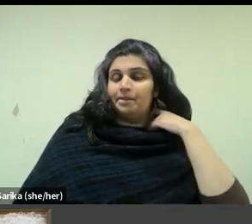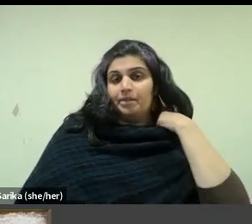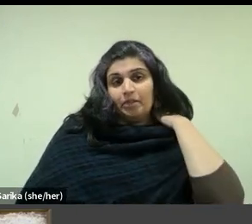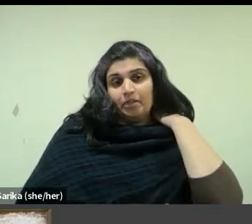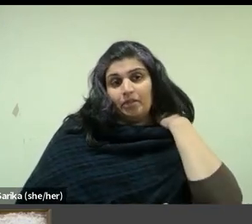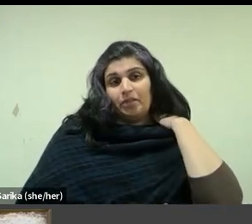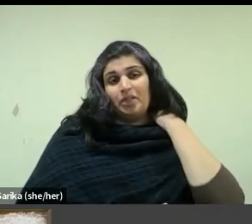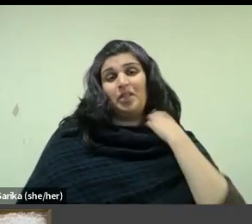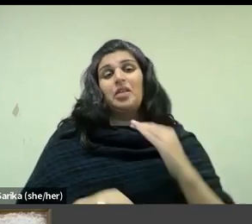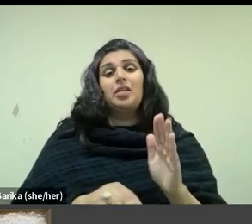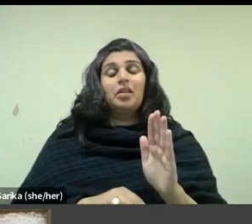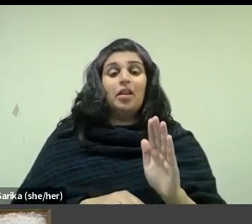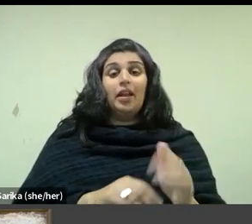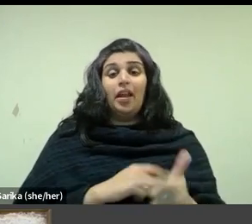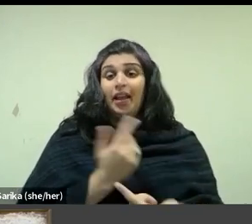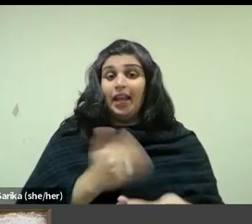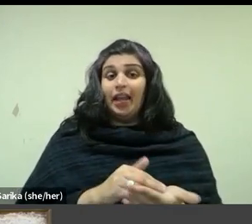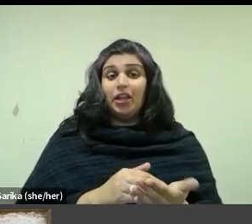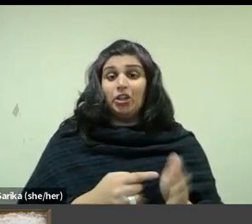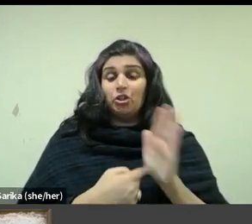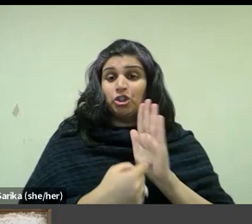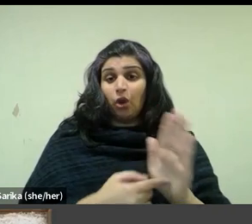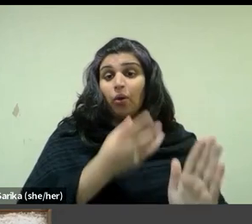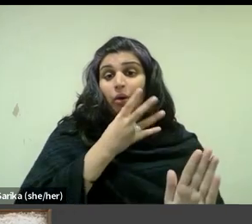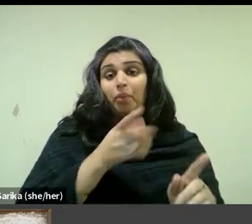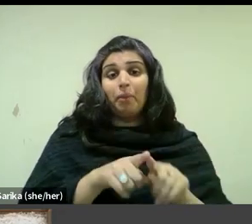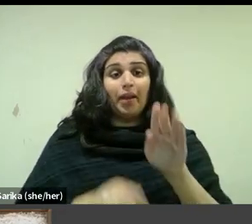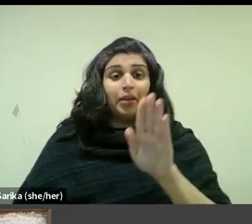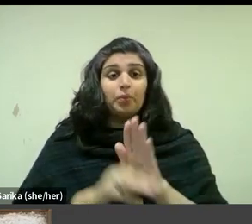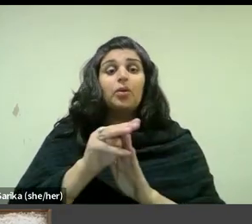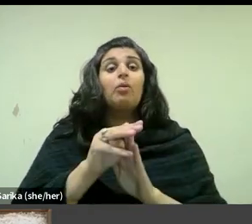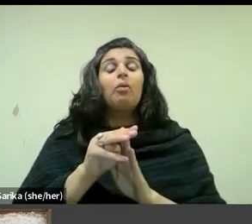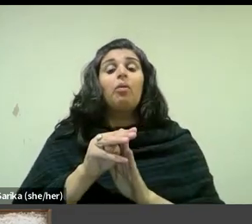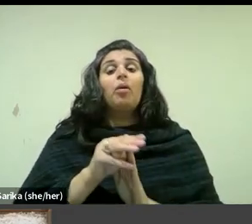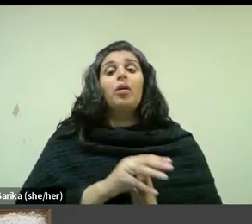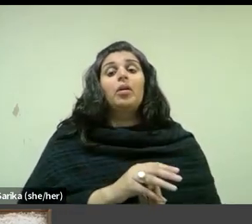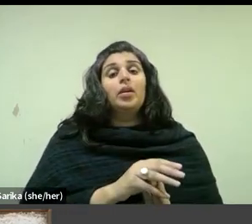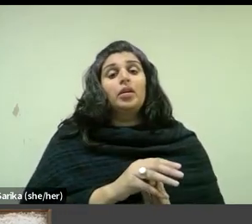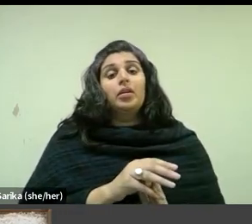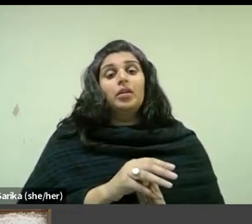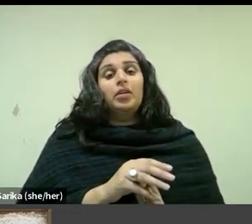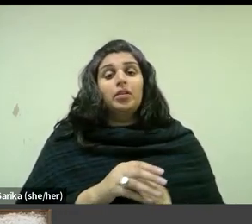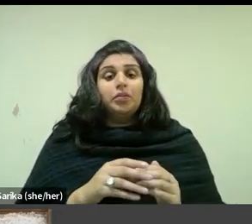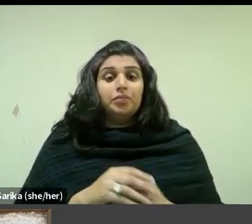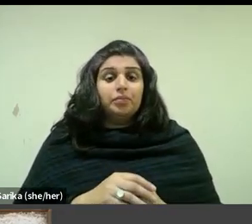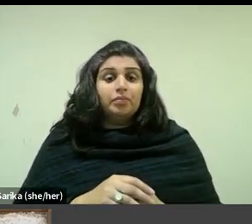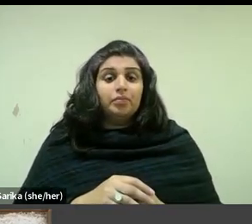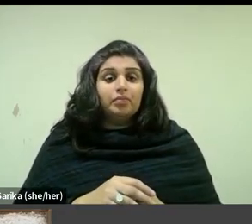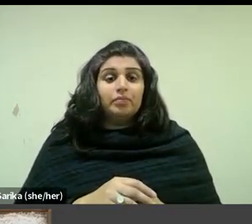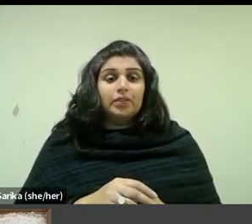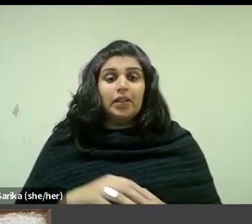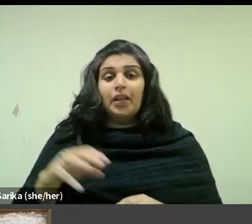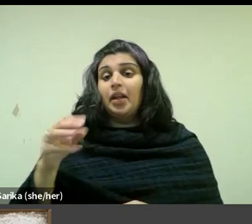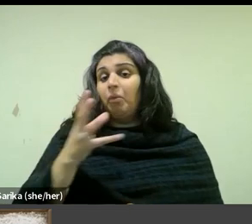Maturity comes to the fore again in one further bedroom painting, The Sleep of Madame Vuillard. Dated circa